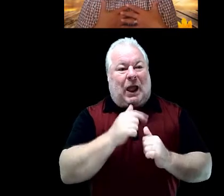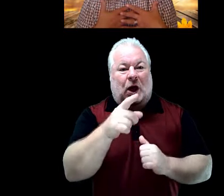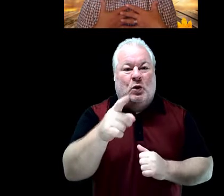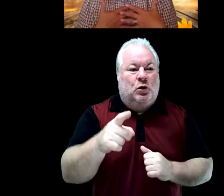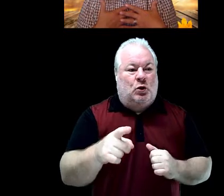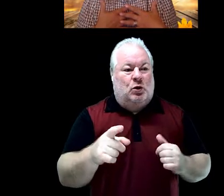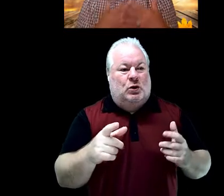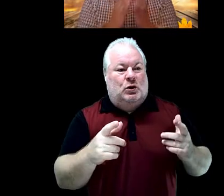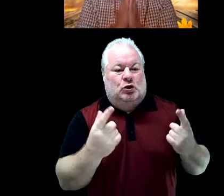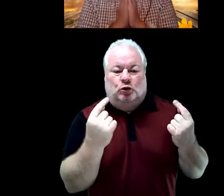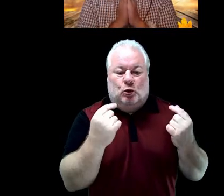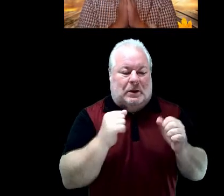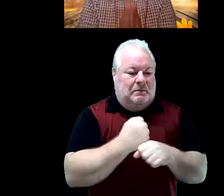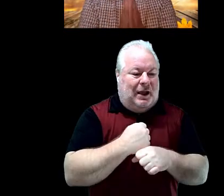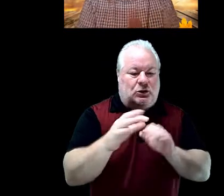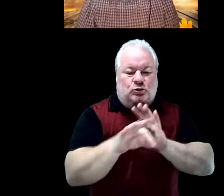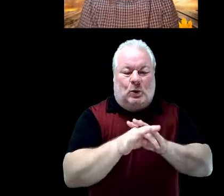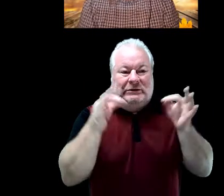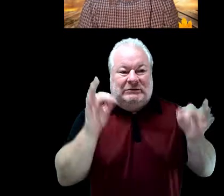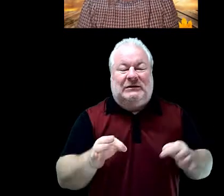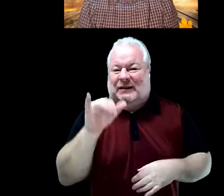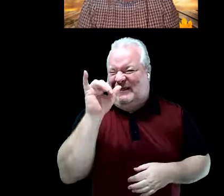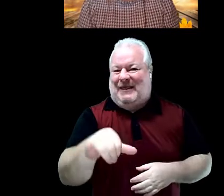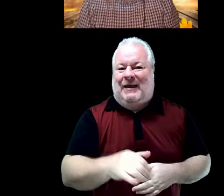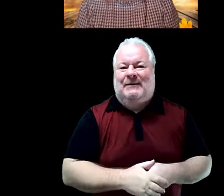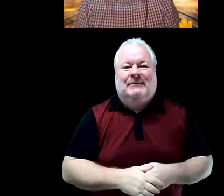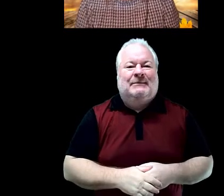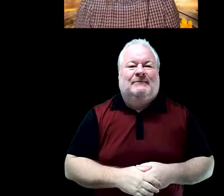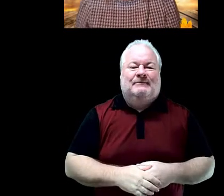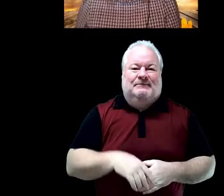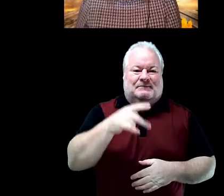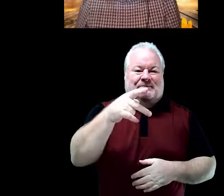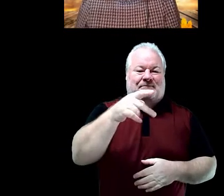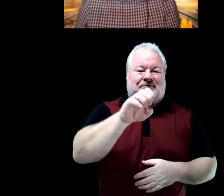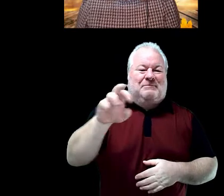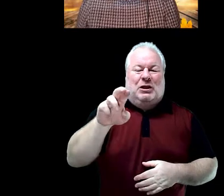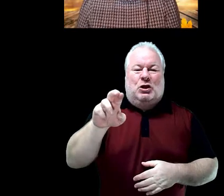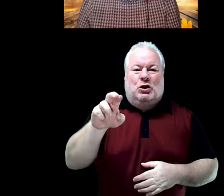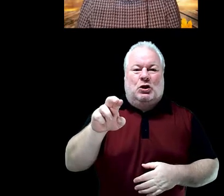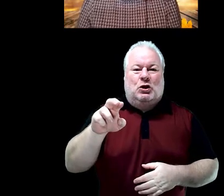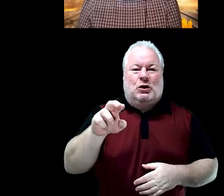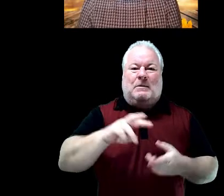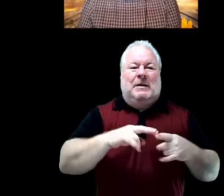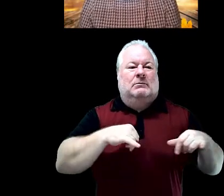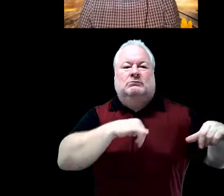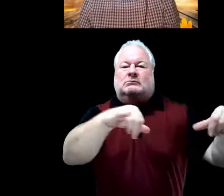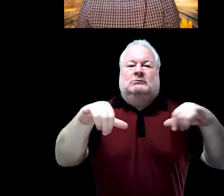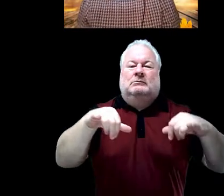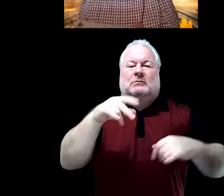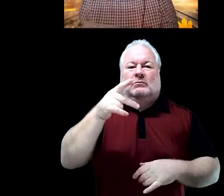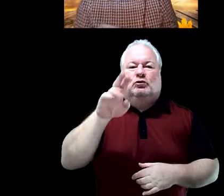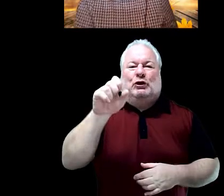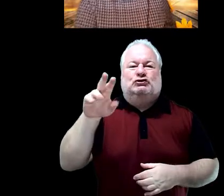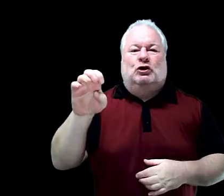handle peer pressure that is the most important thing. The phrase or word of the day, peer